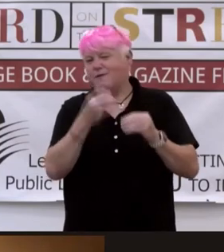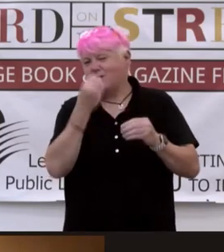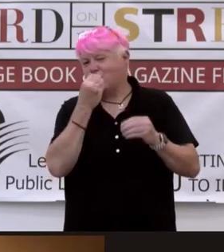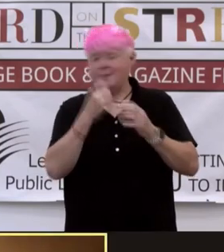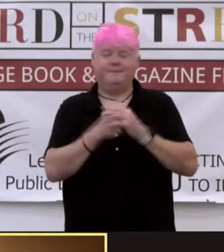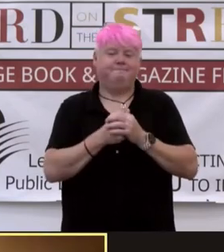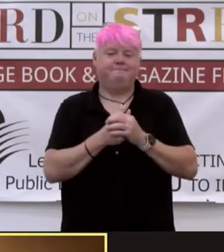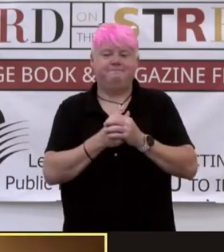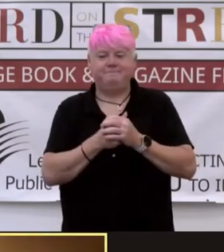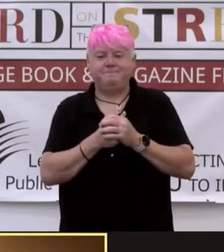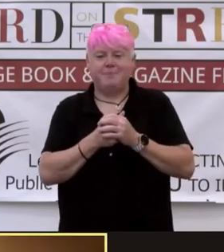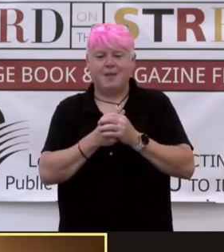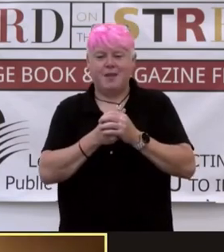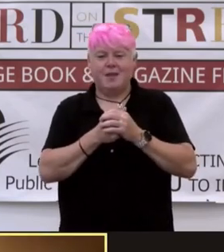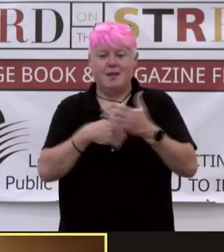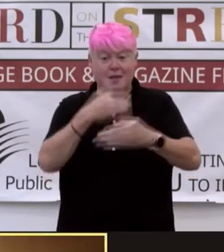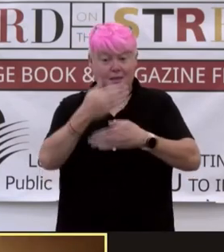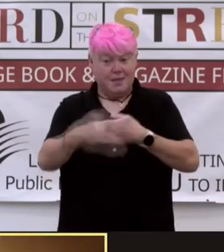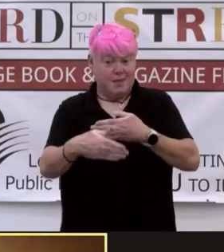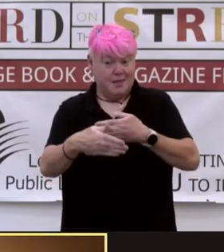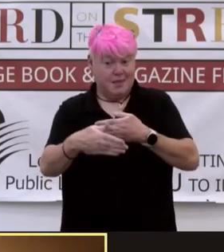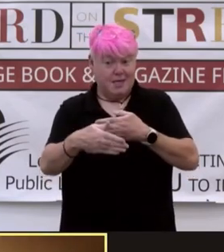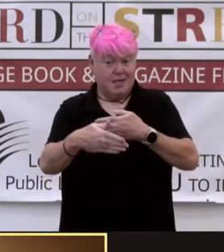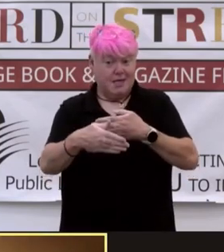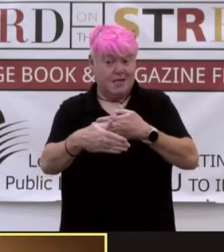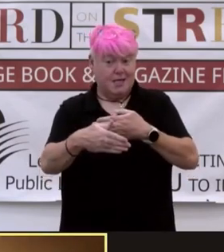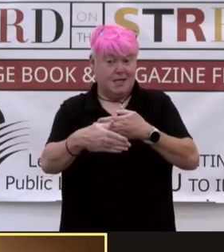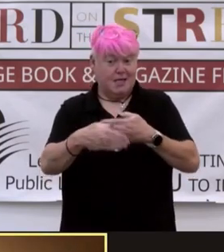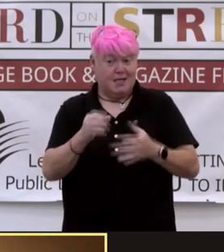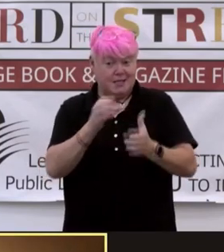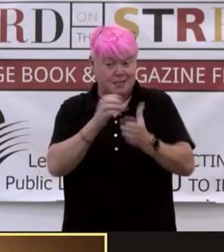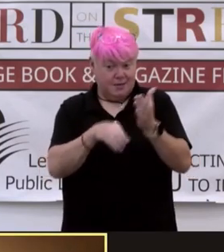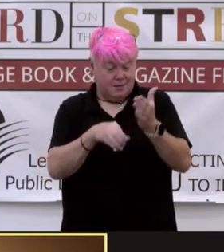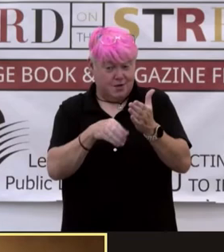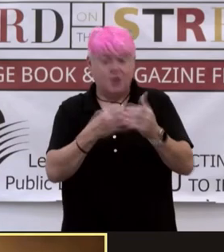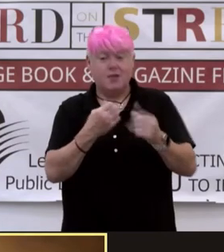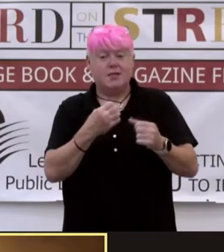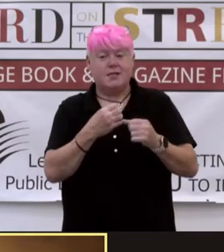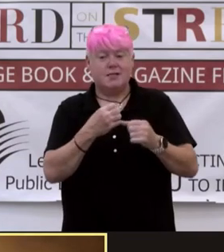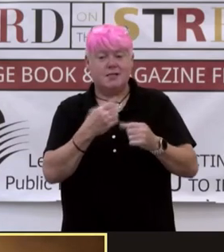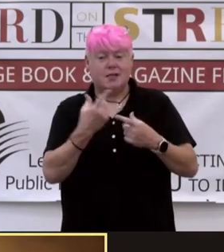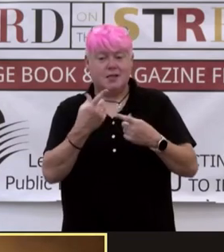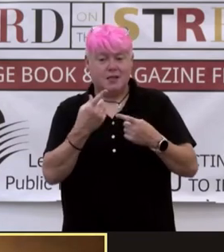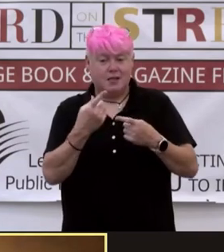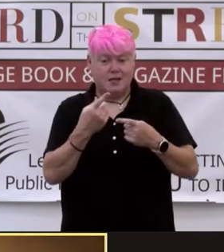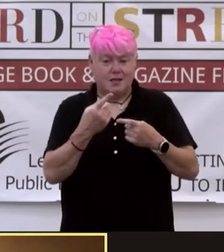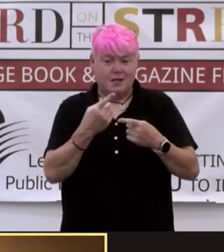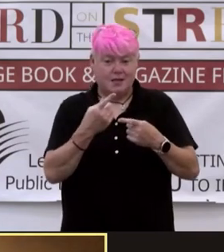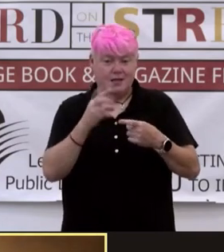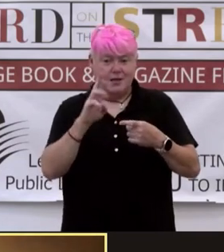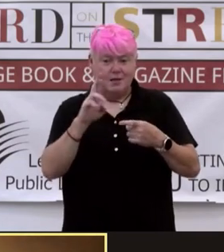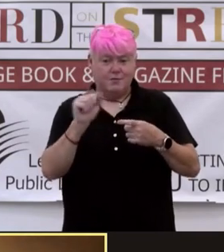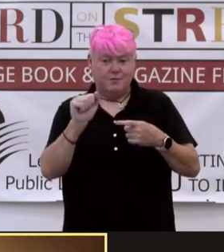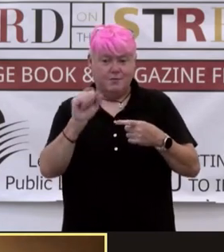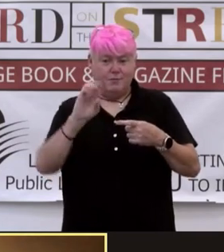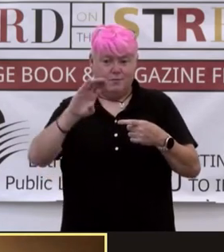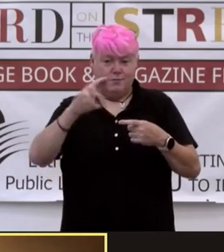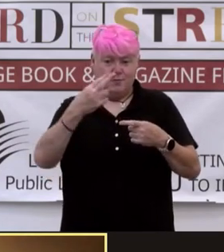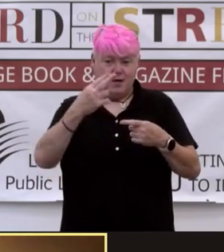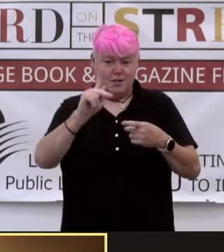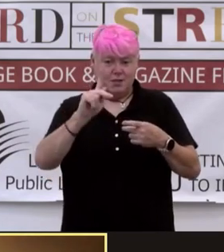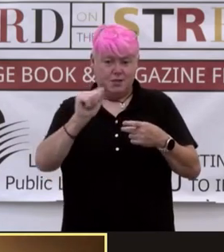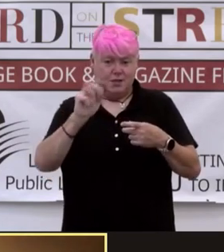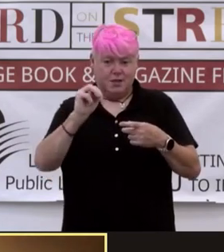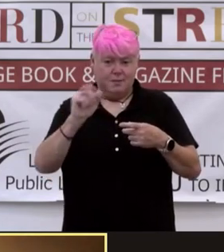So the next excerpt features someone called the Rajkumar. Rajkumar, if you're not aware of it,